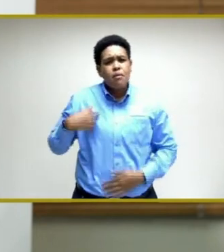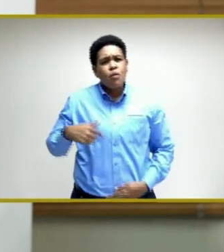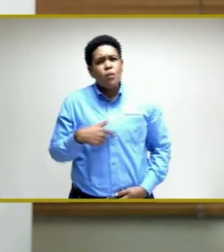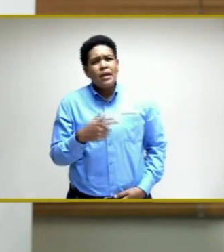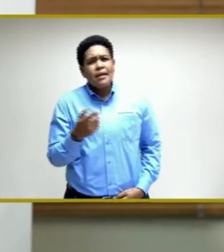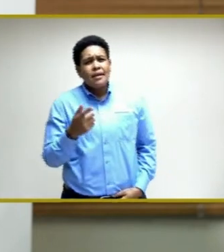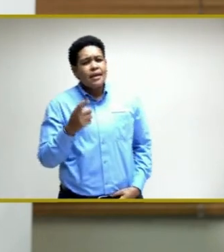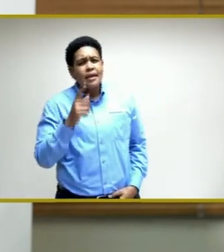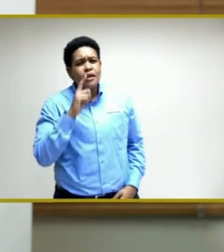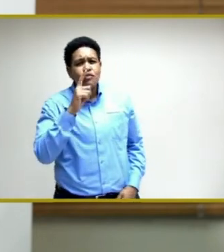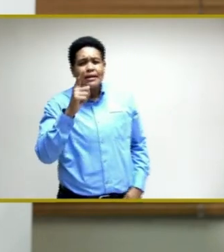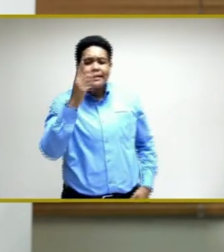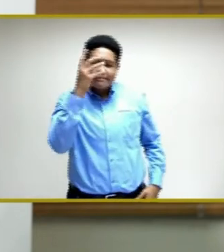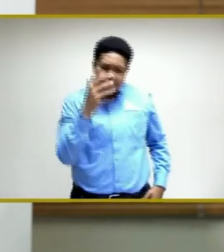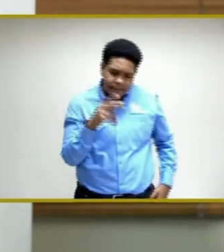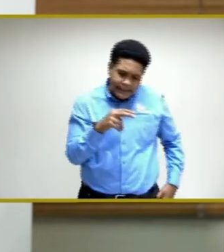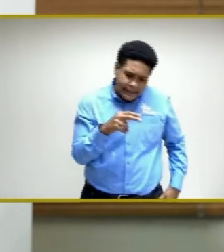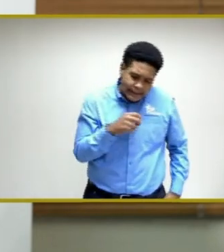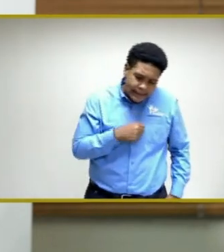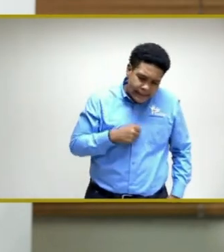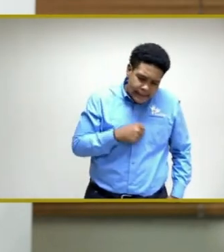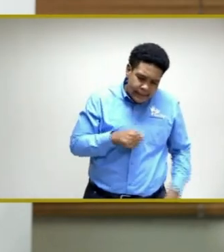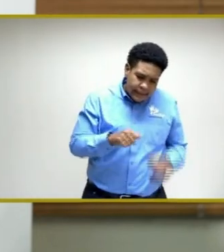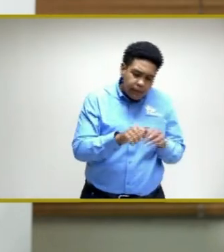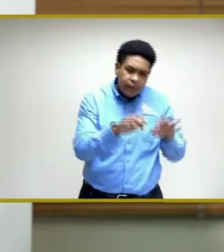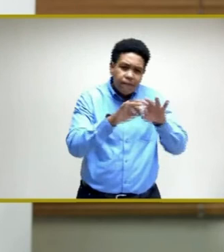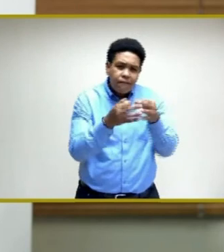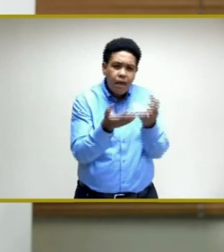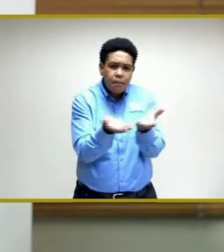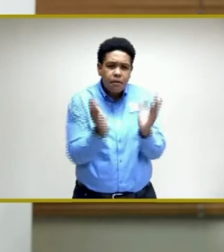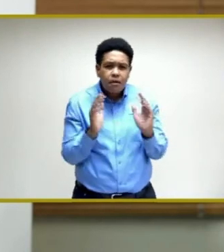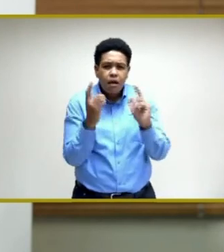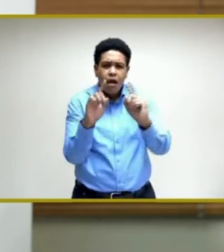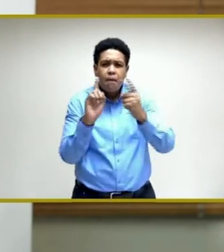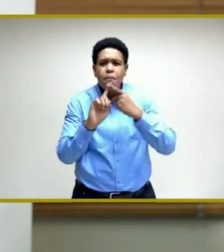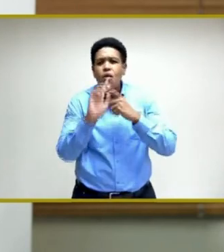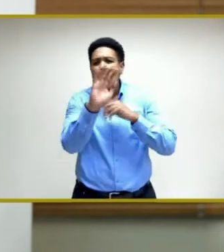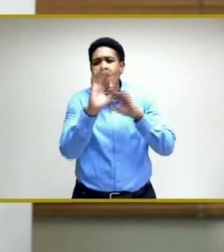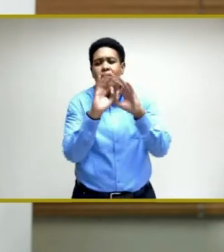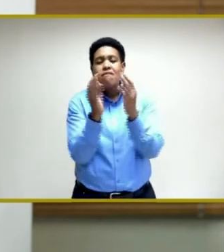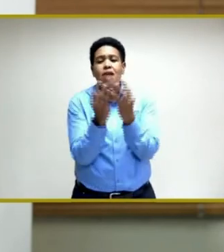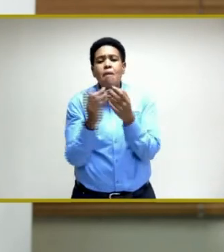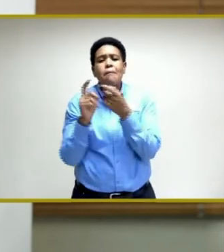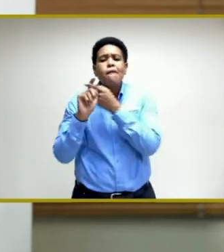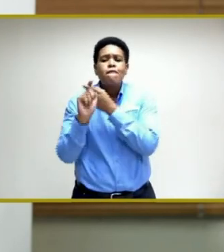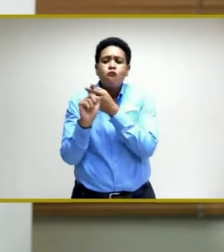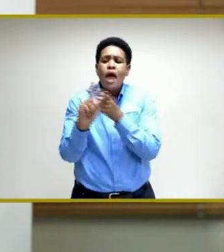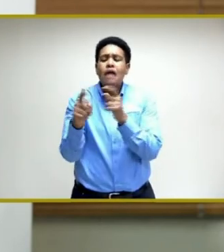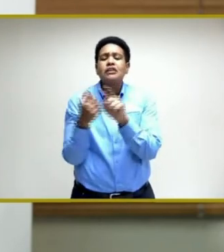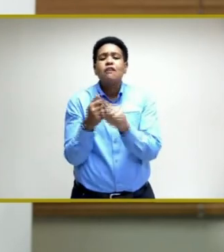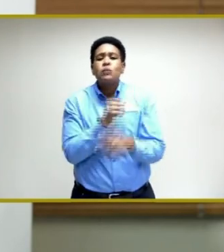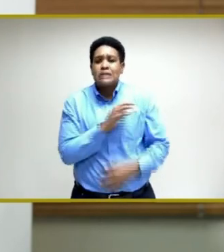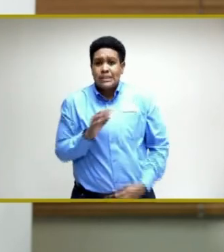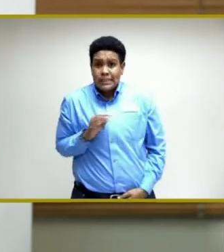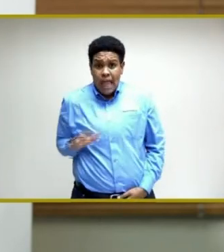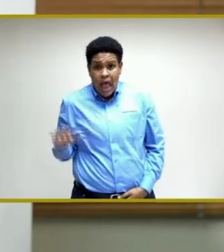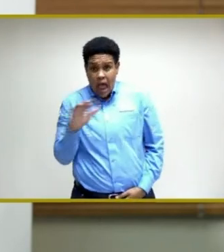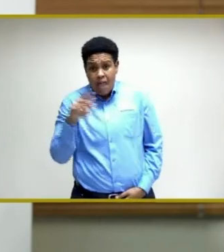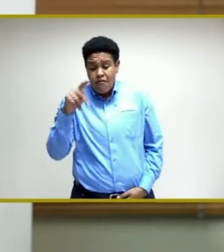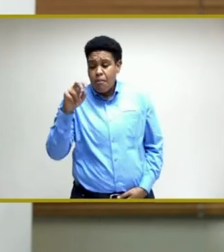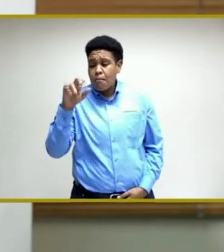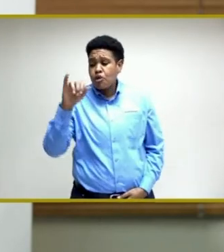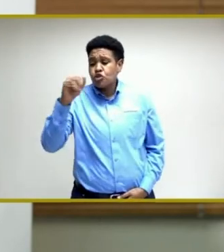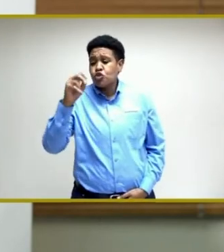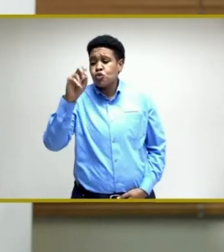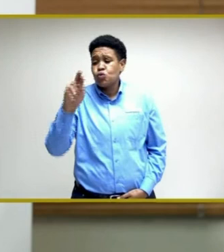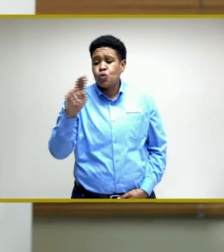We mourn with her family members, with her family and friends, with the staff at the Percy Junior Hospital,